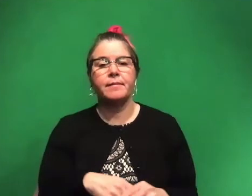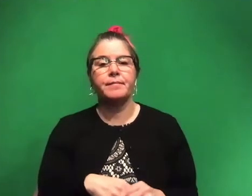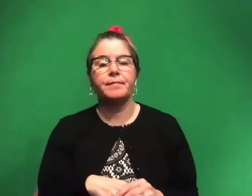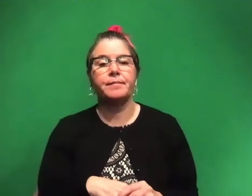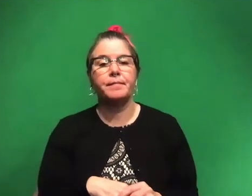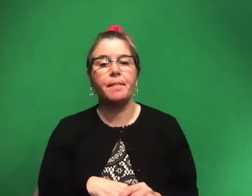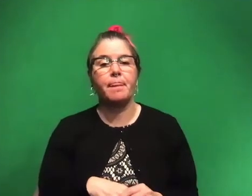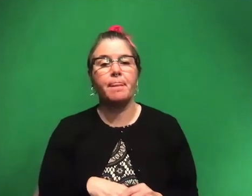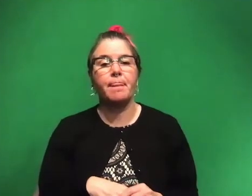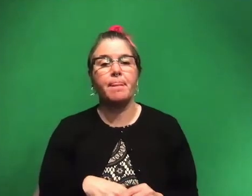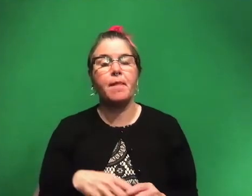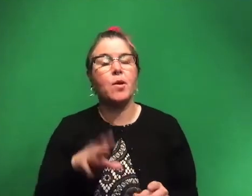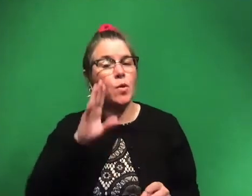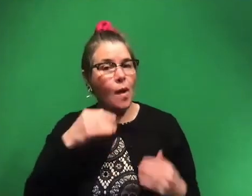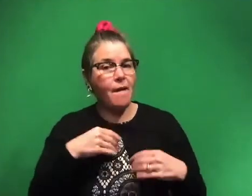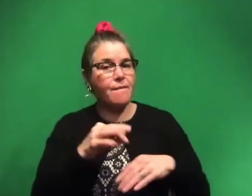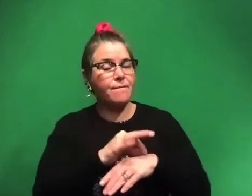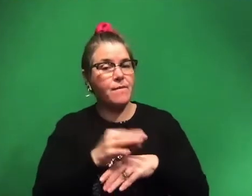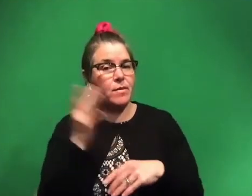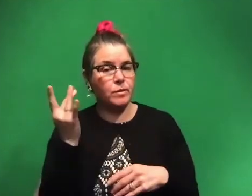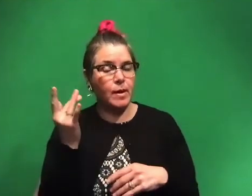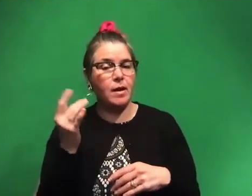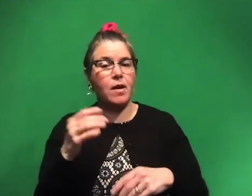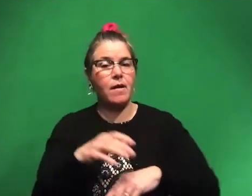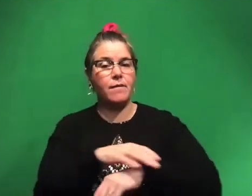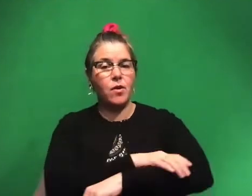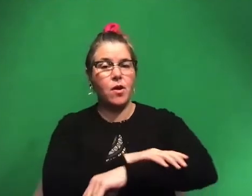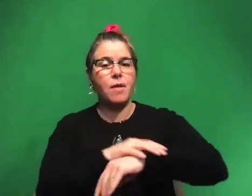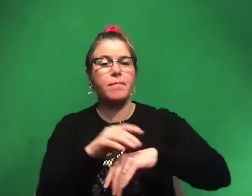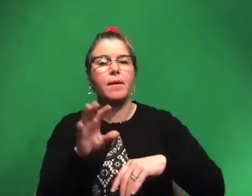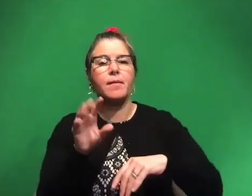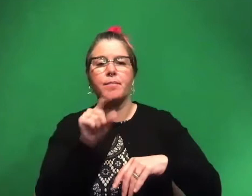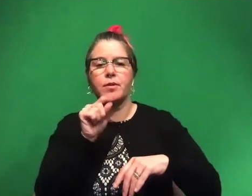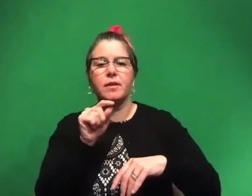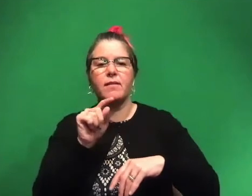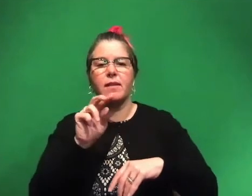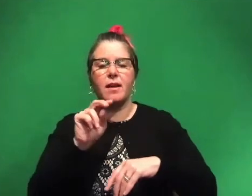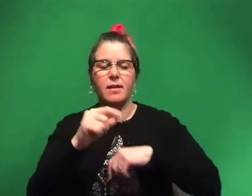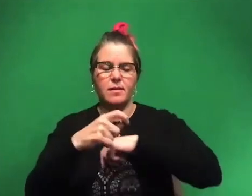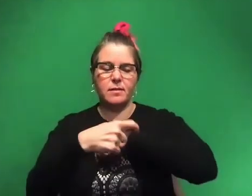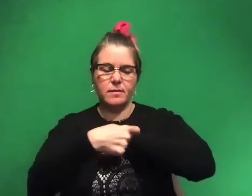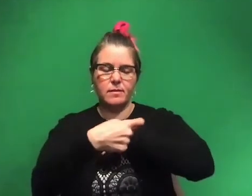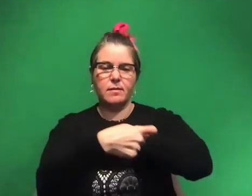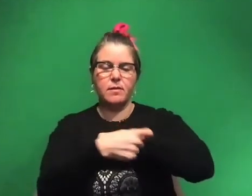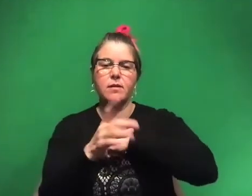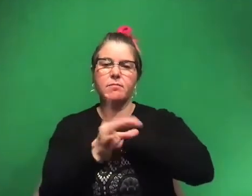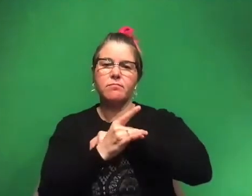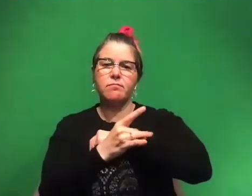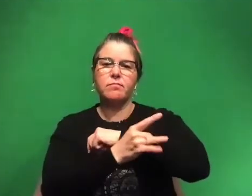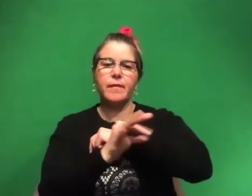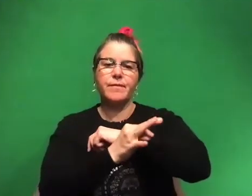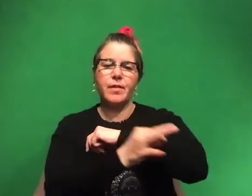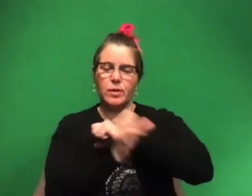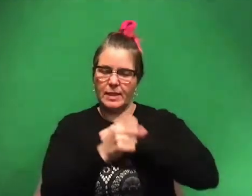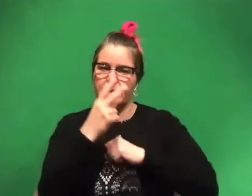we know some of them have feathers is on their arms. Um, like birds, there's little notches where the feathers attach and you can see